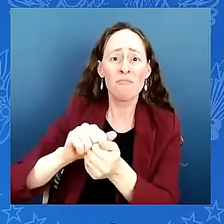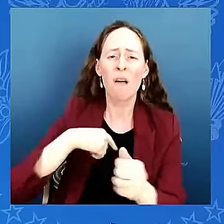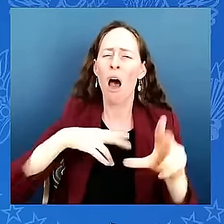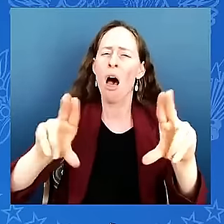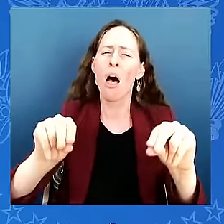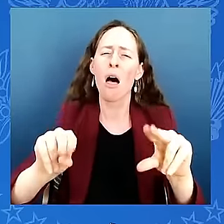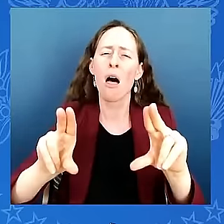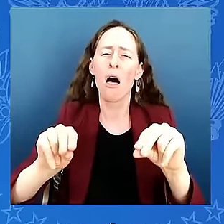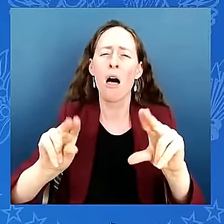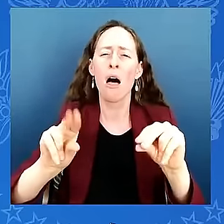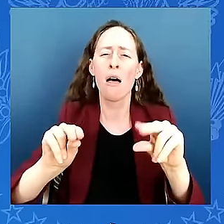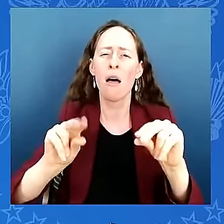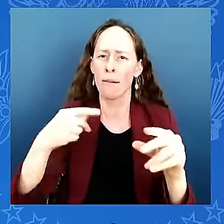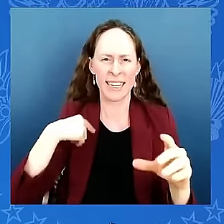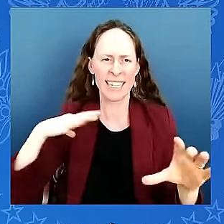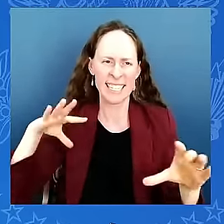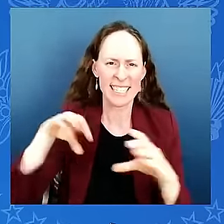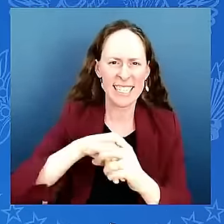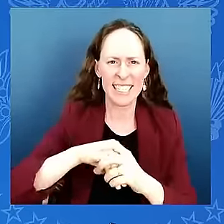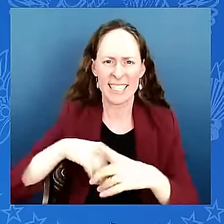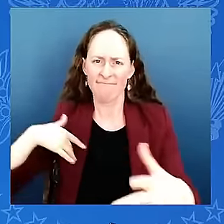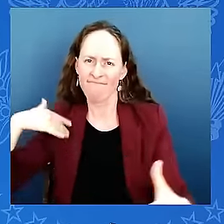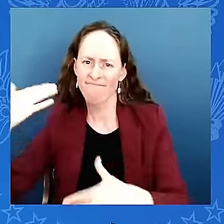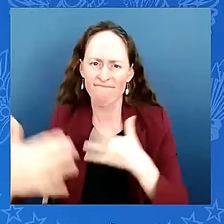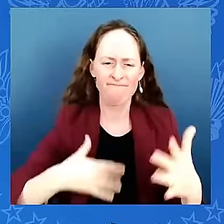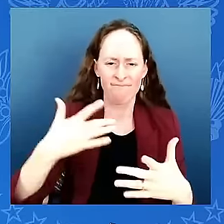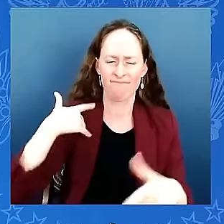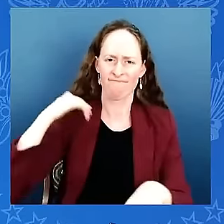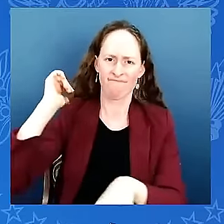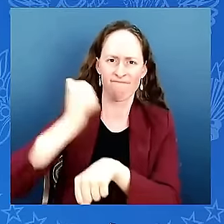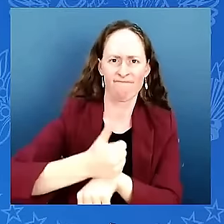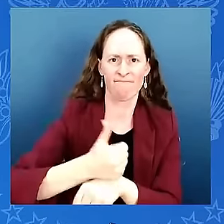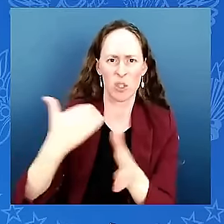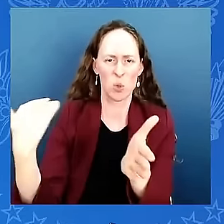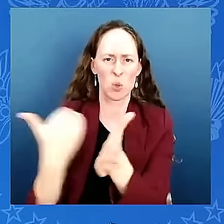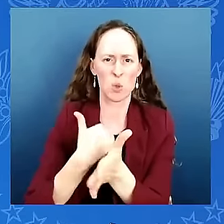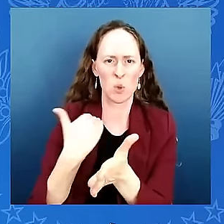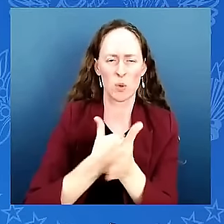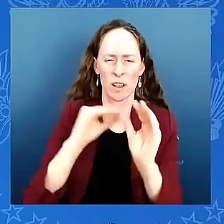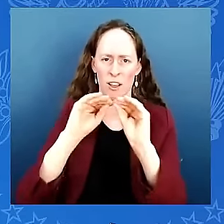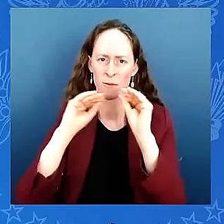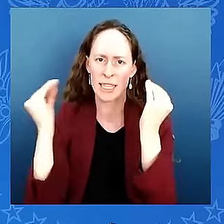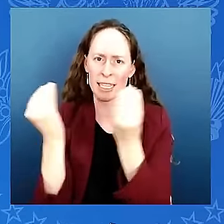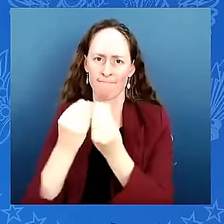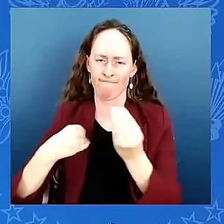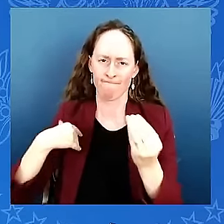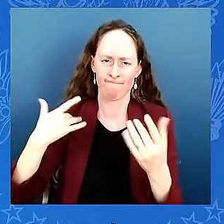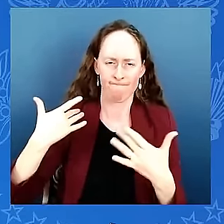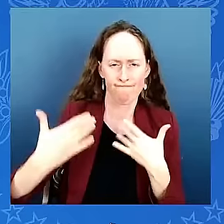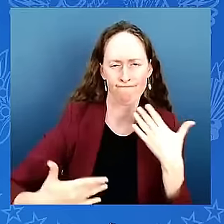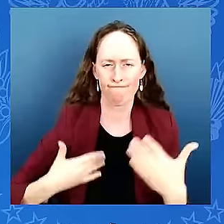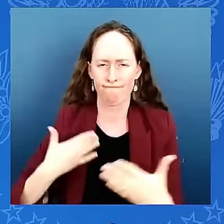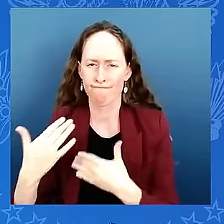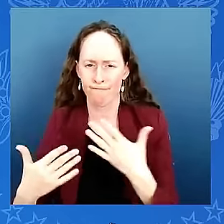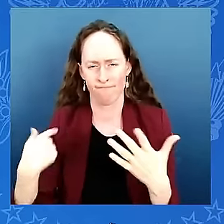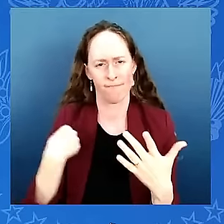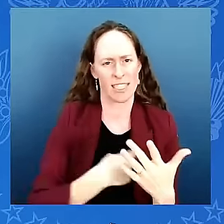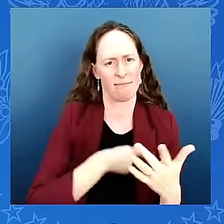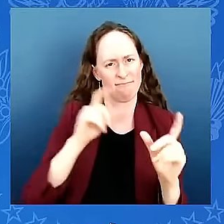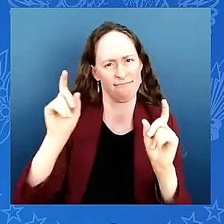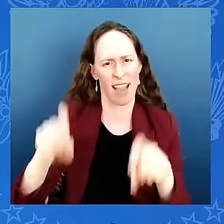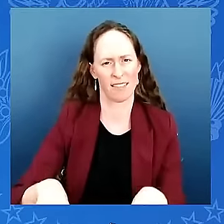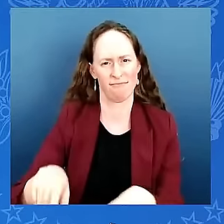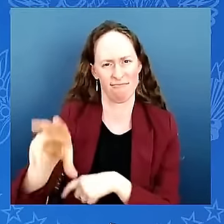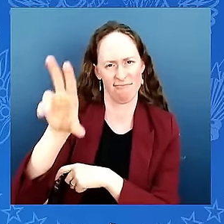organization to uh fight against the highway highway we organized we picketed